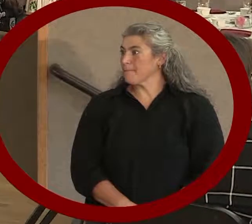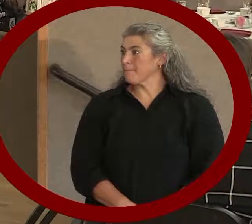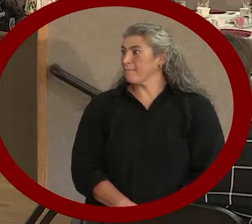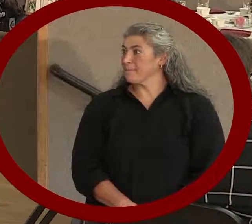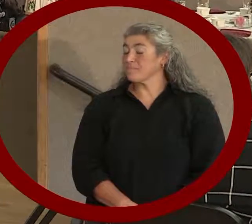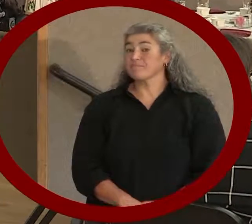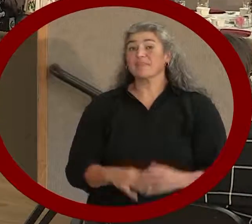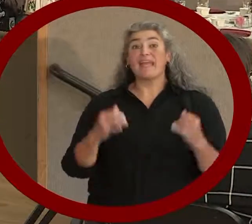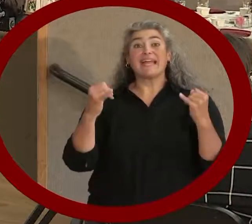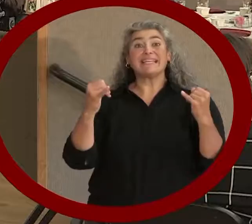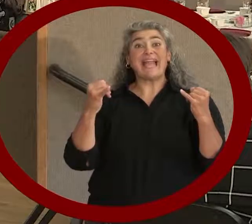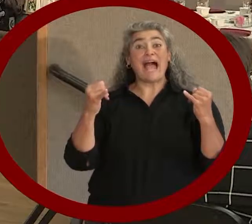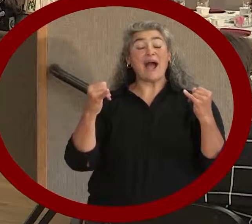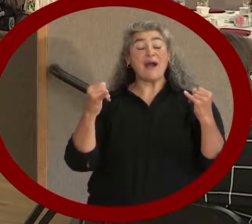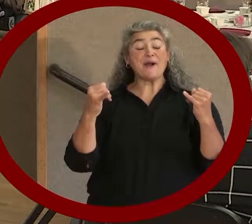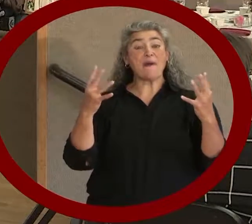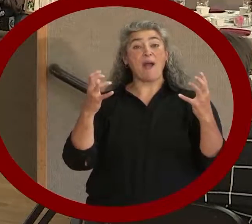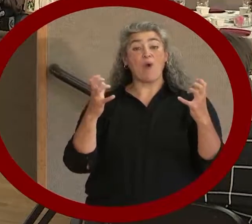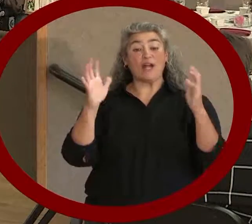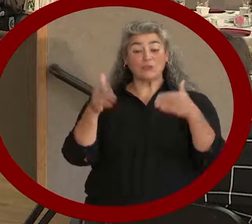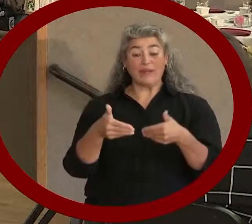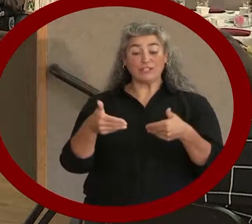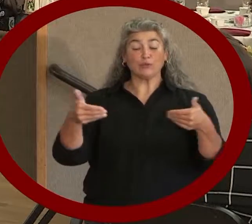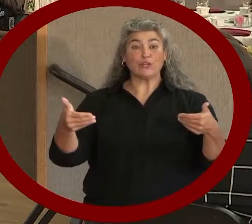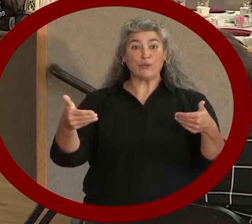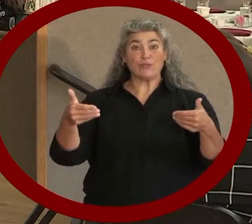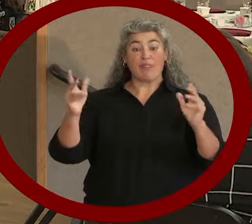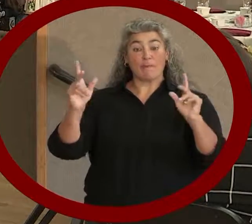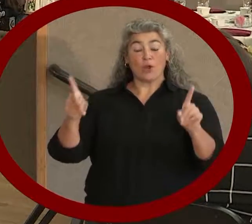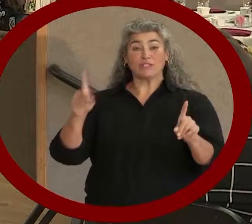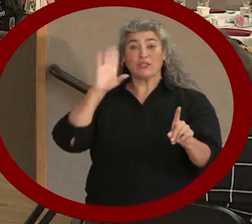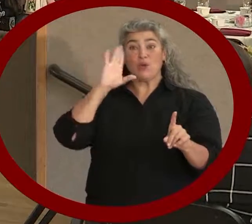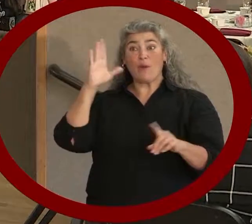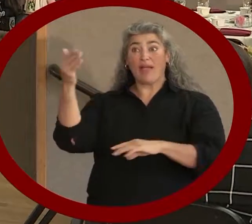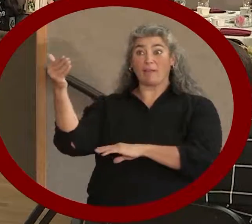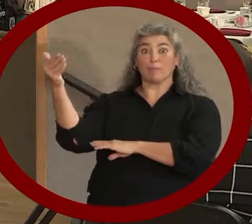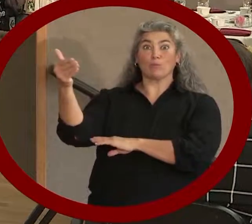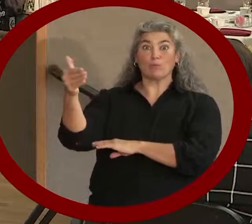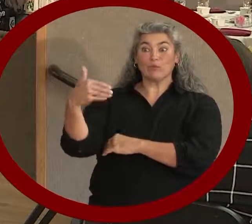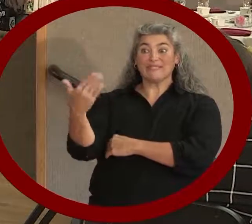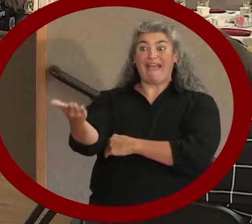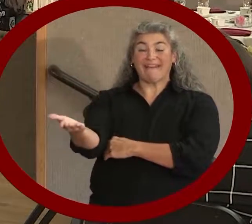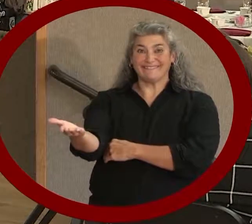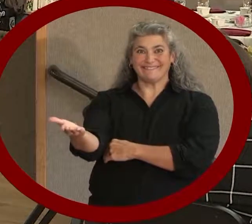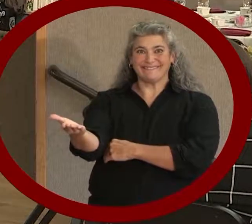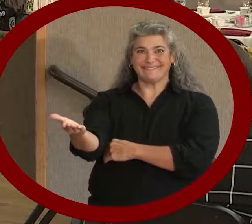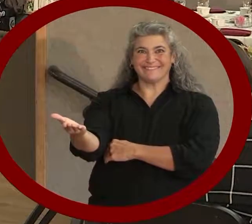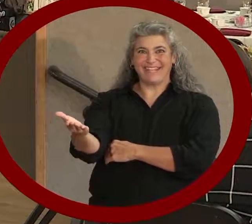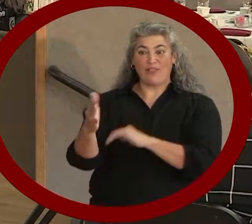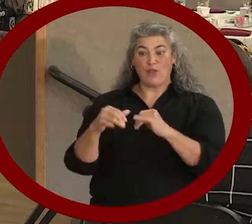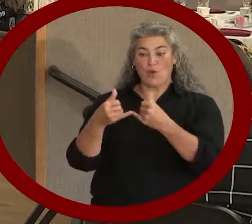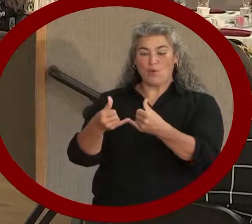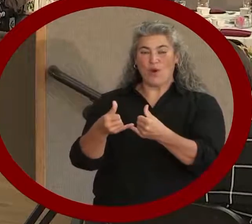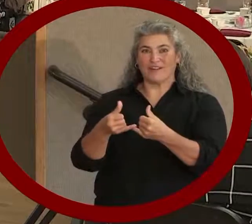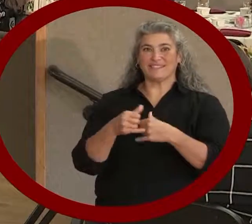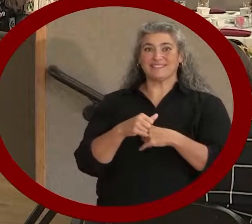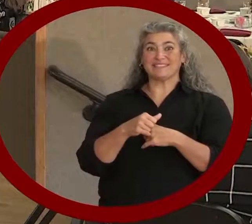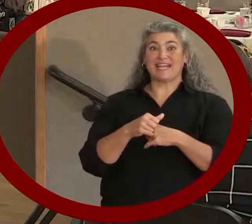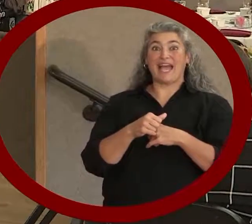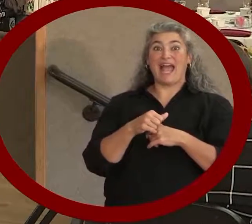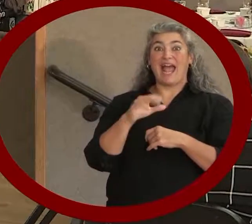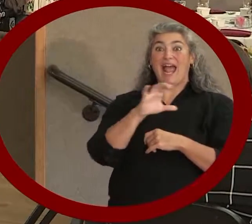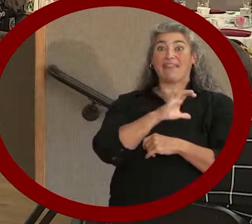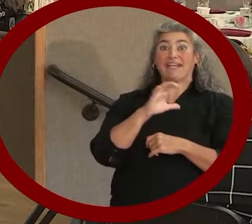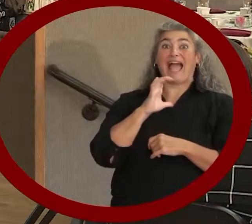Now I'd like to introduce to you the presenter of the 2015 Mayor's Awards, Council Member Bob Overbeck.